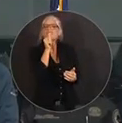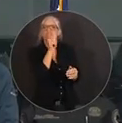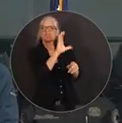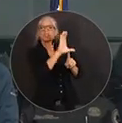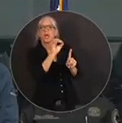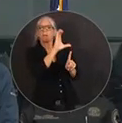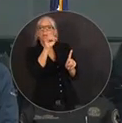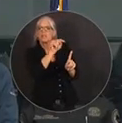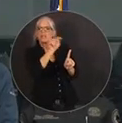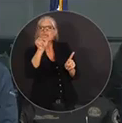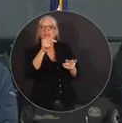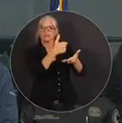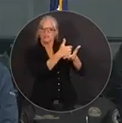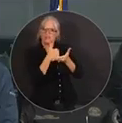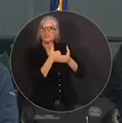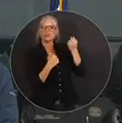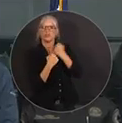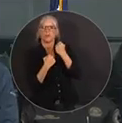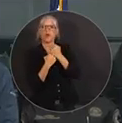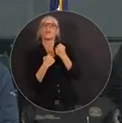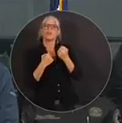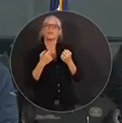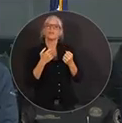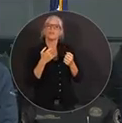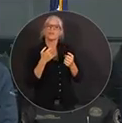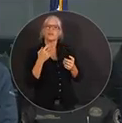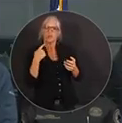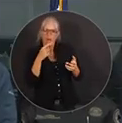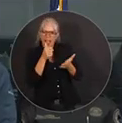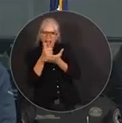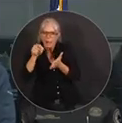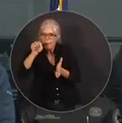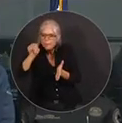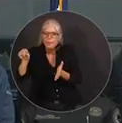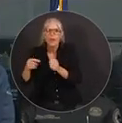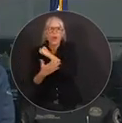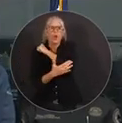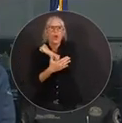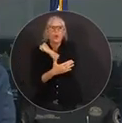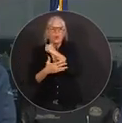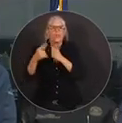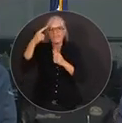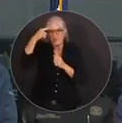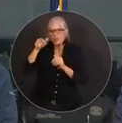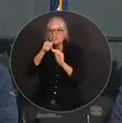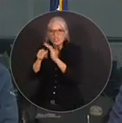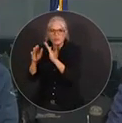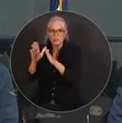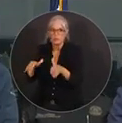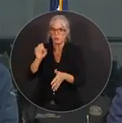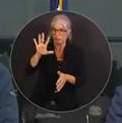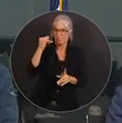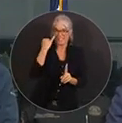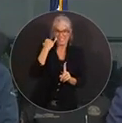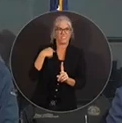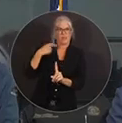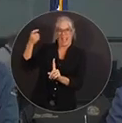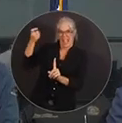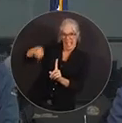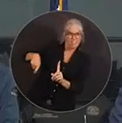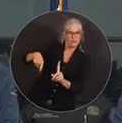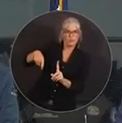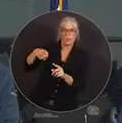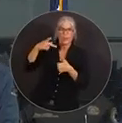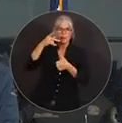and augment what those local counties are already doing in terms of their shelters. So if we do get to a point where Pinellas County,